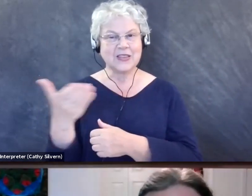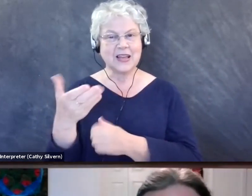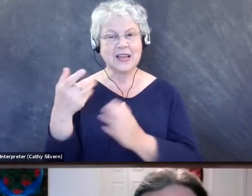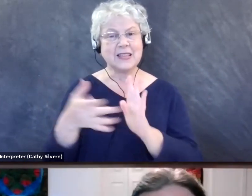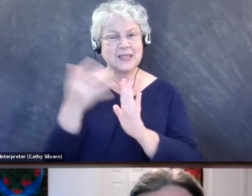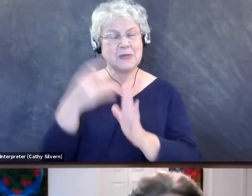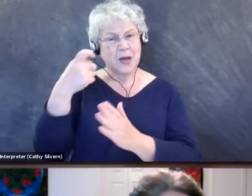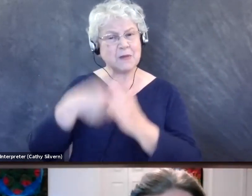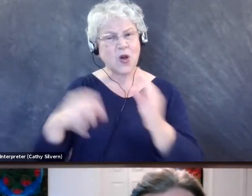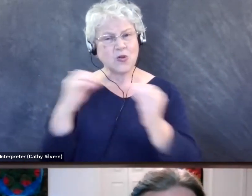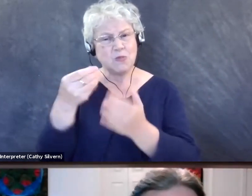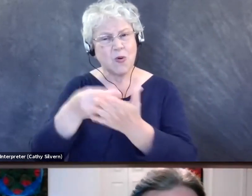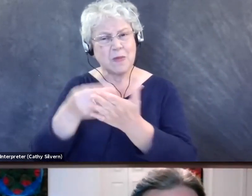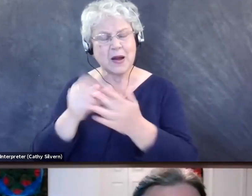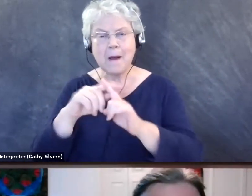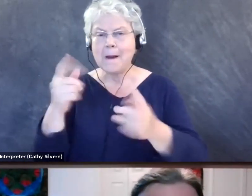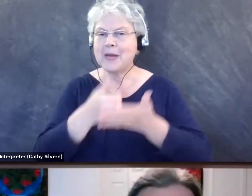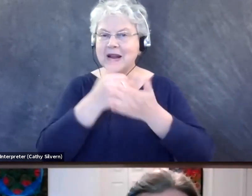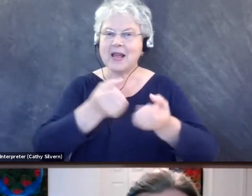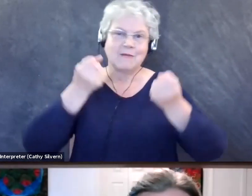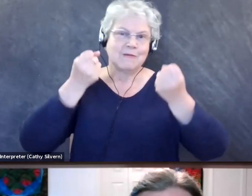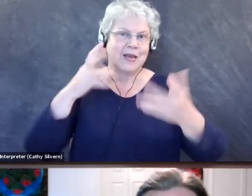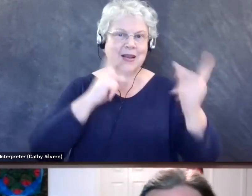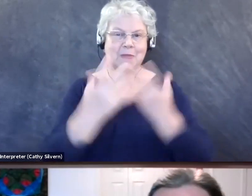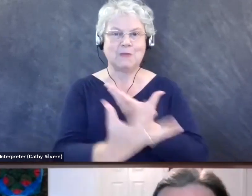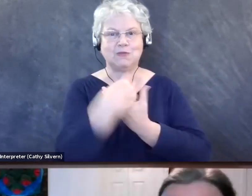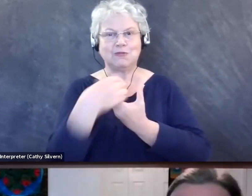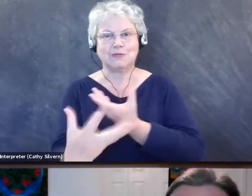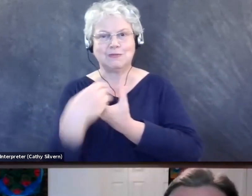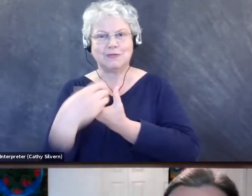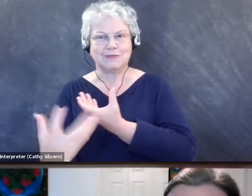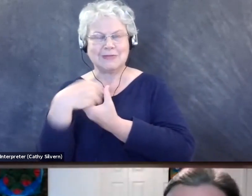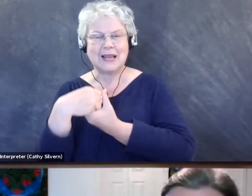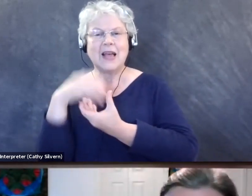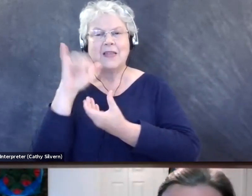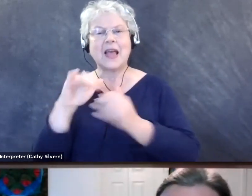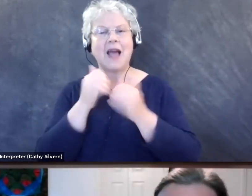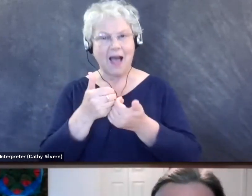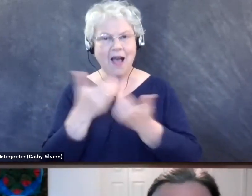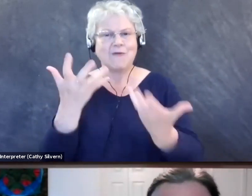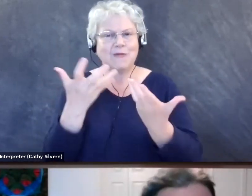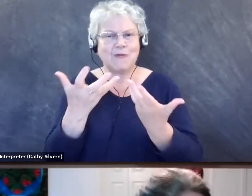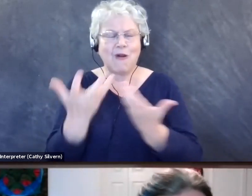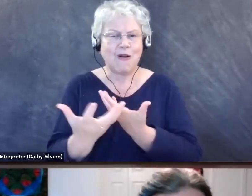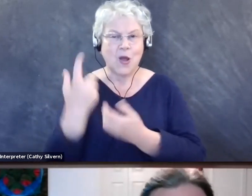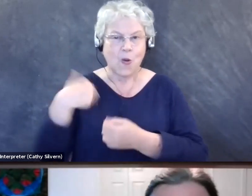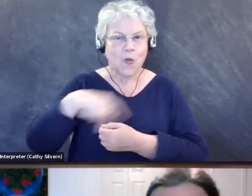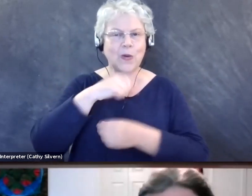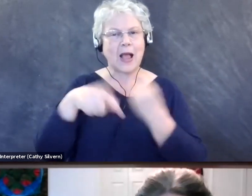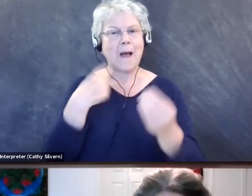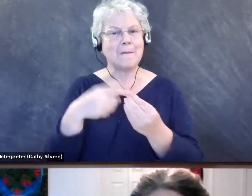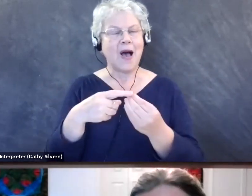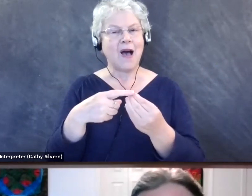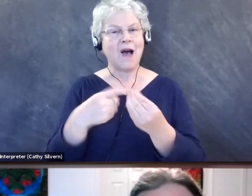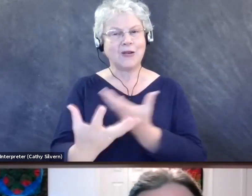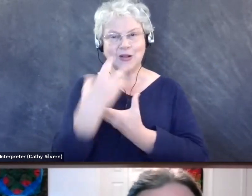more money, but help a lot of people participate. And that's what we're all about. We're all about inclusion. And sometimes it costs more and